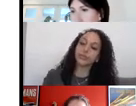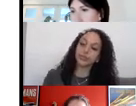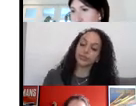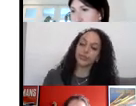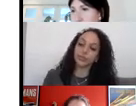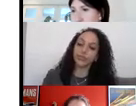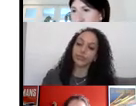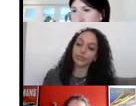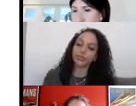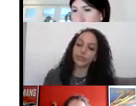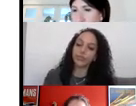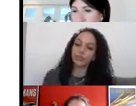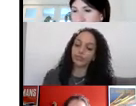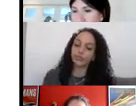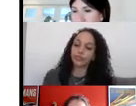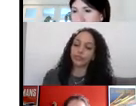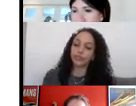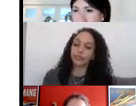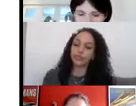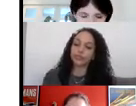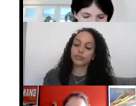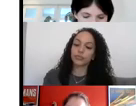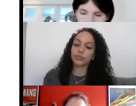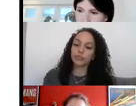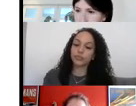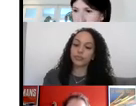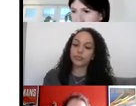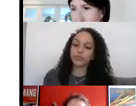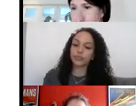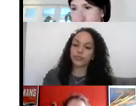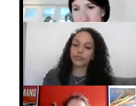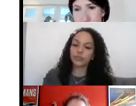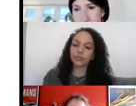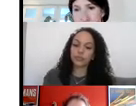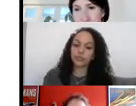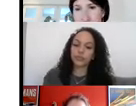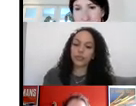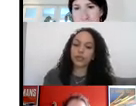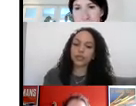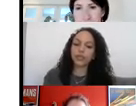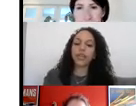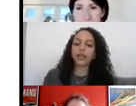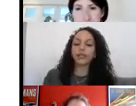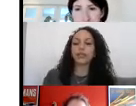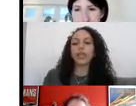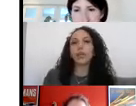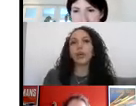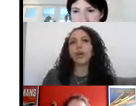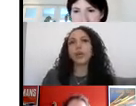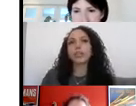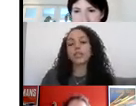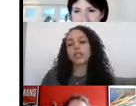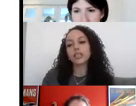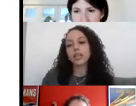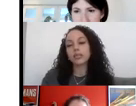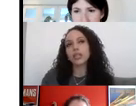specialized in a specific field and work independently. I wonder again, if I can put that to you, please, Natalie. Yeah, of course. Um,